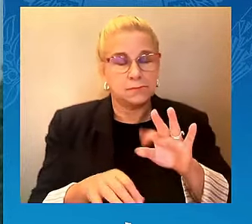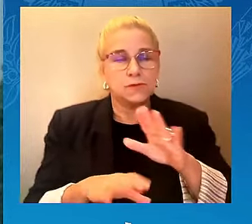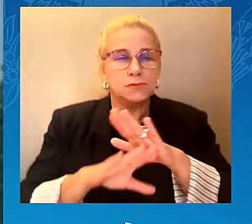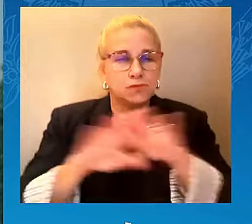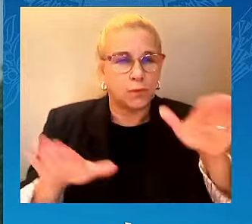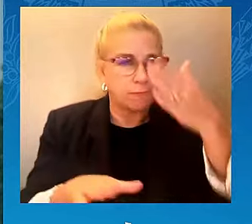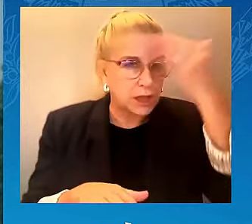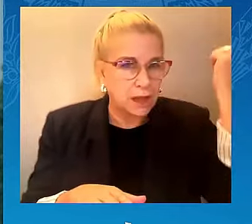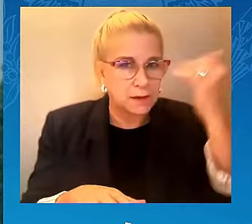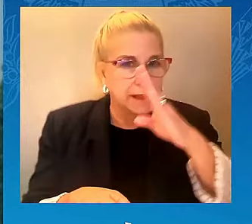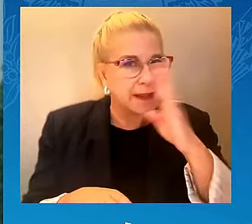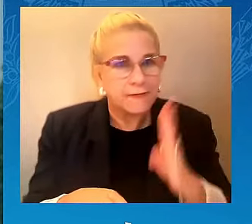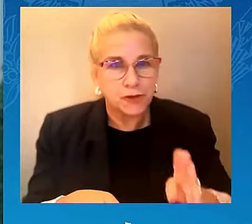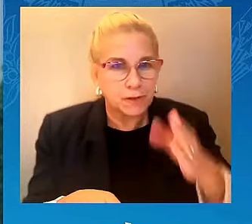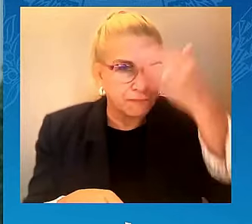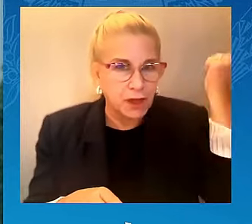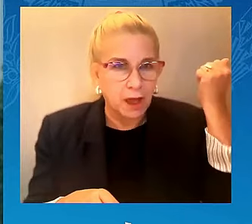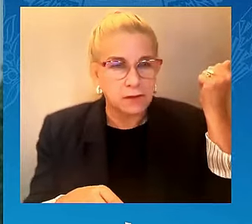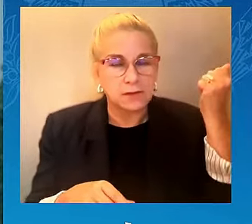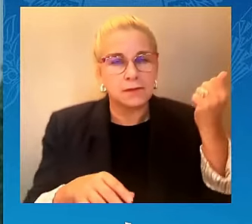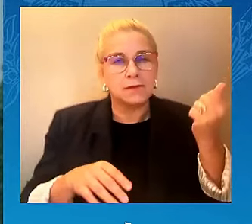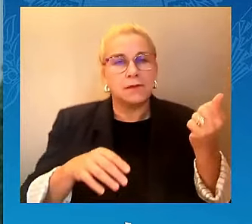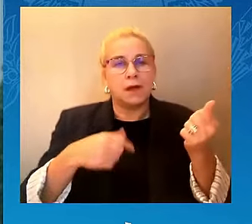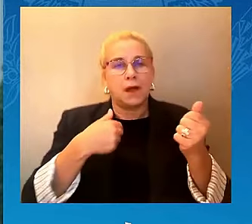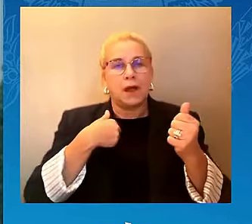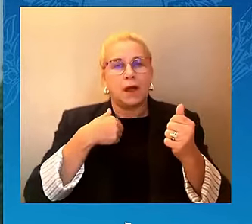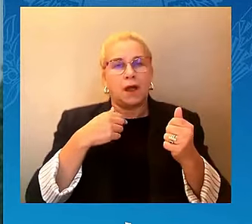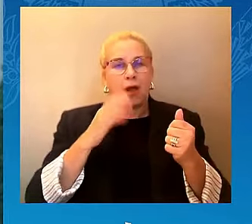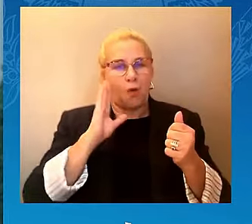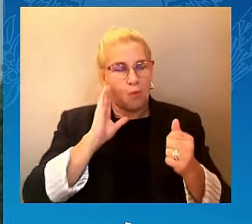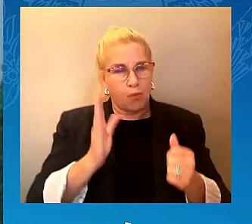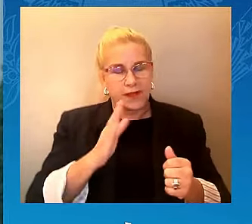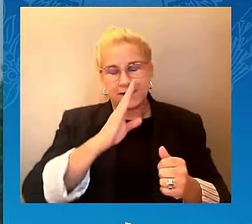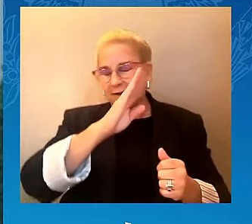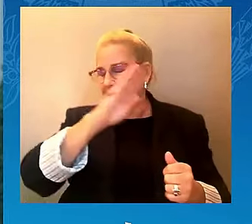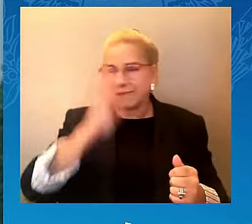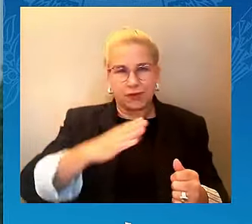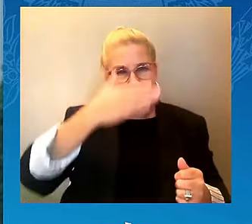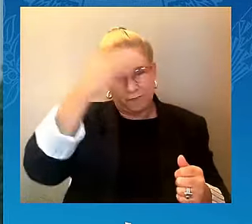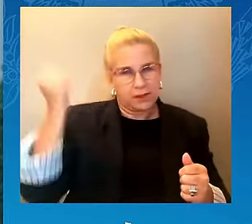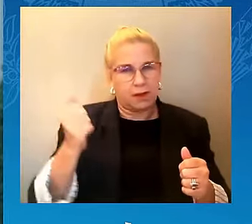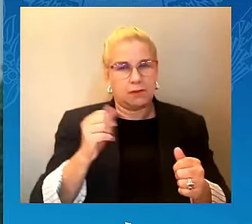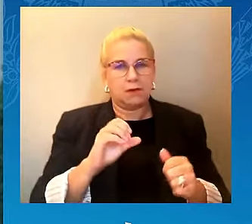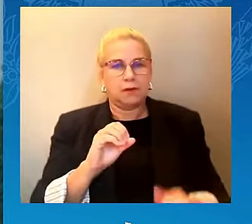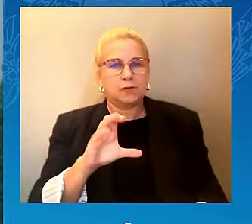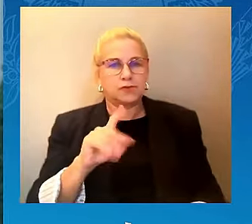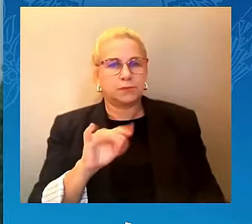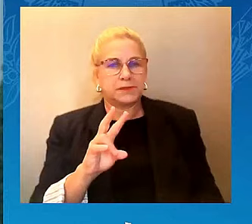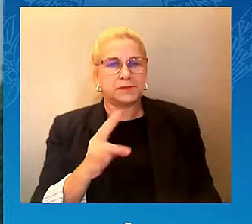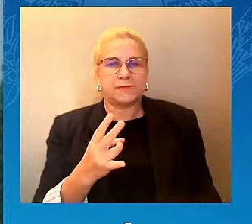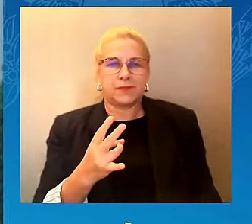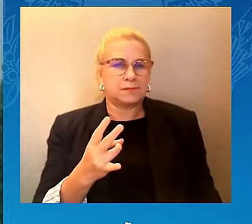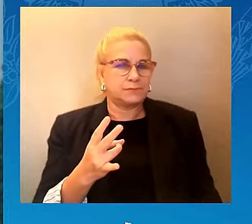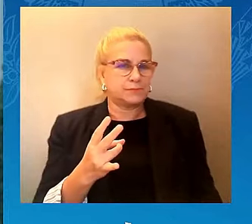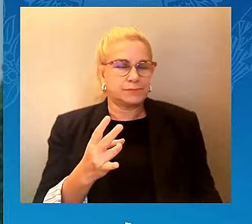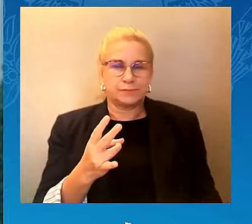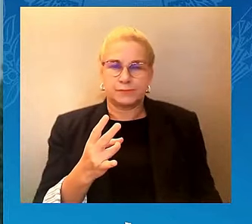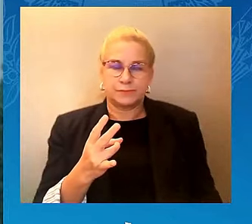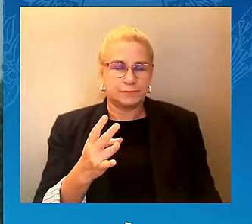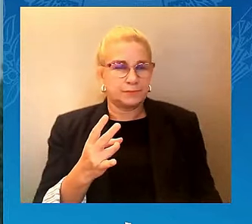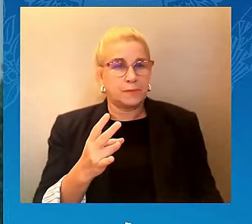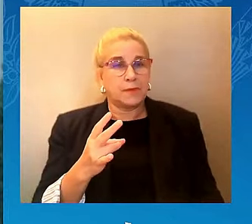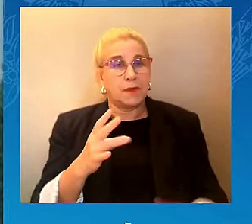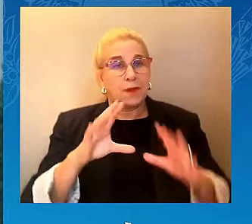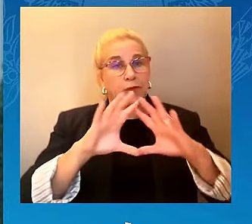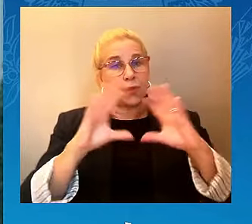and the world must never forget. What is asked of us? We must work to